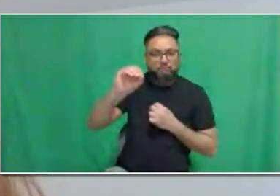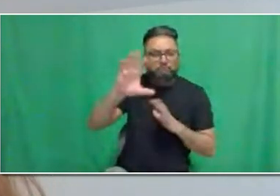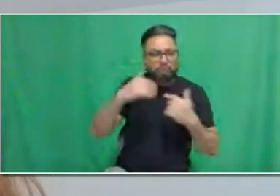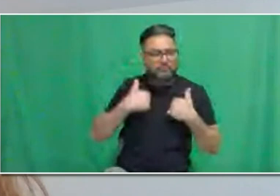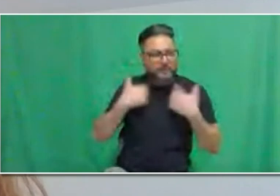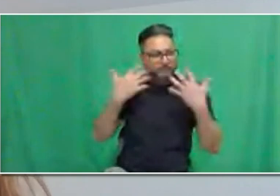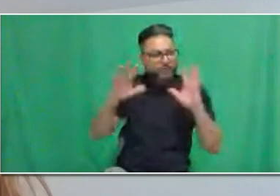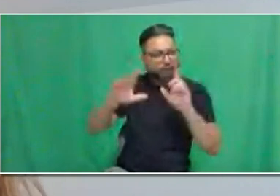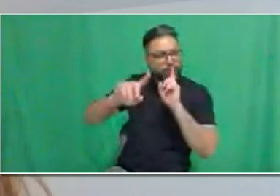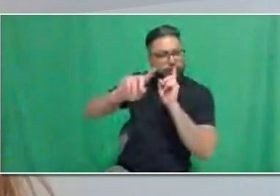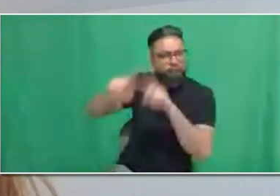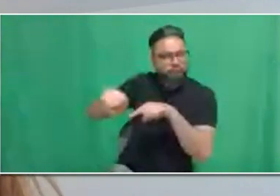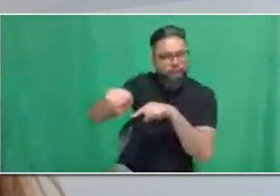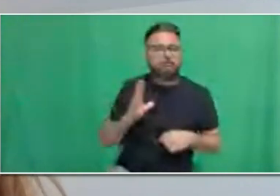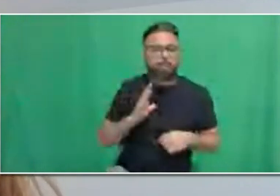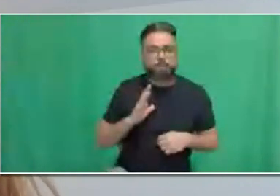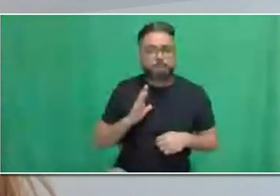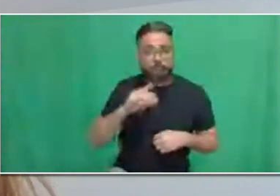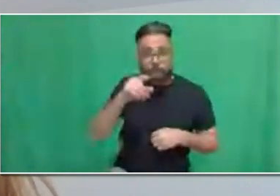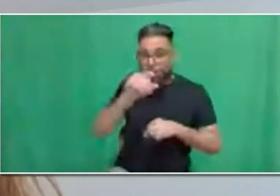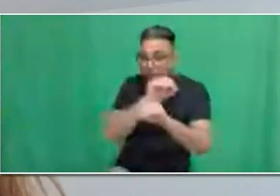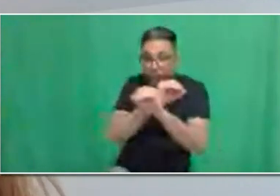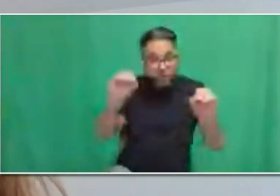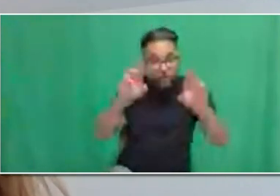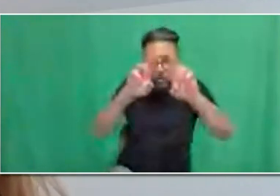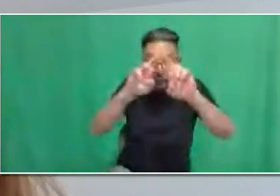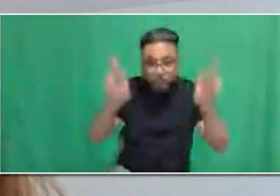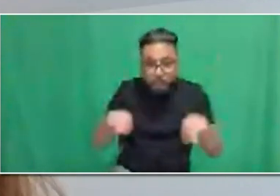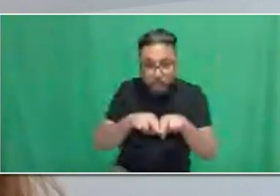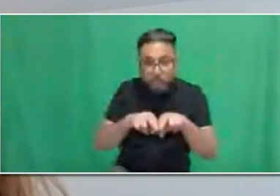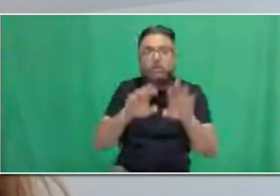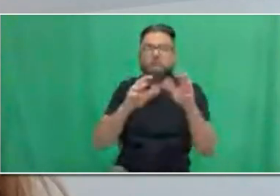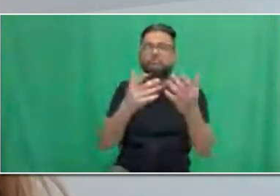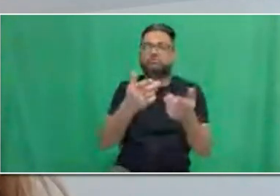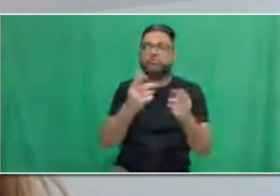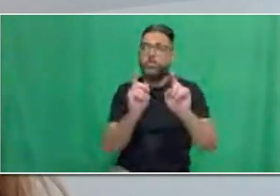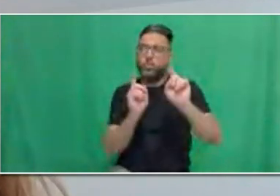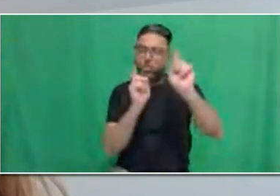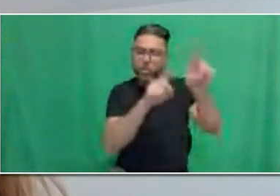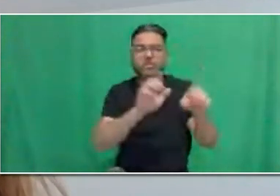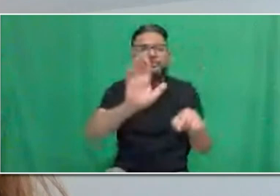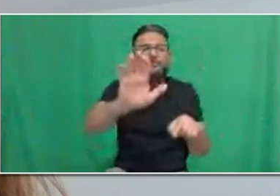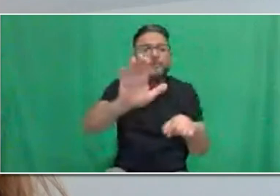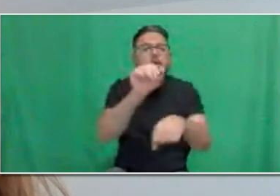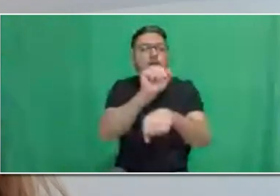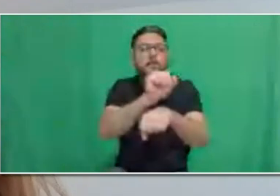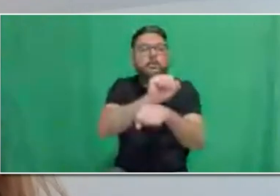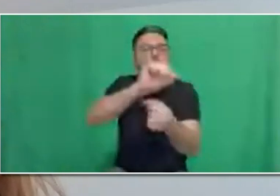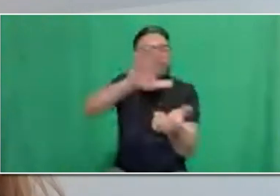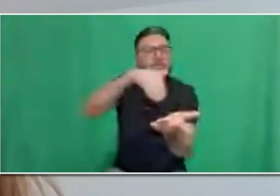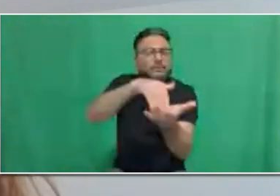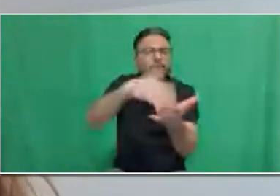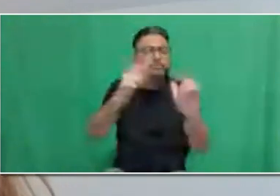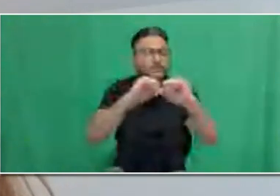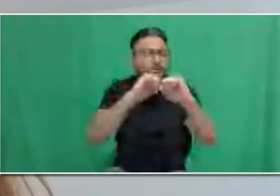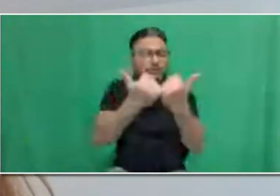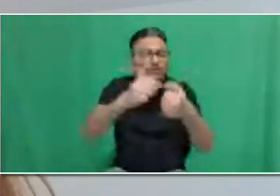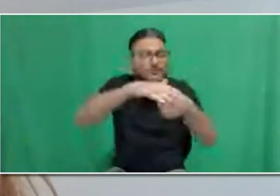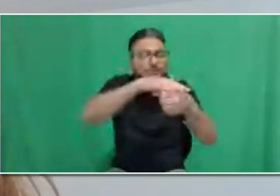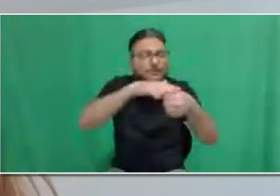partner or employment agency for assistance in preparing a resume. You can go to www